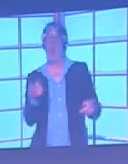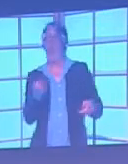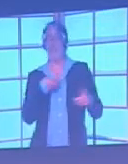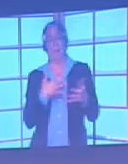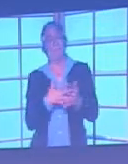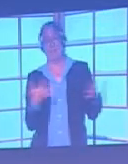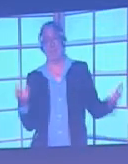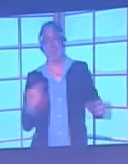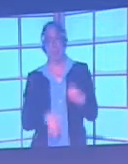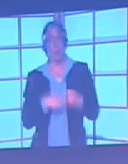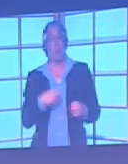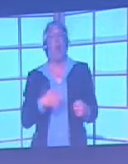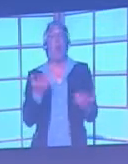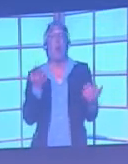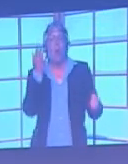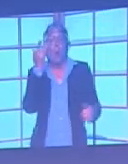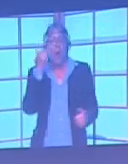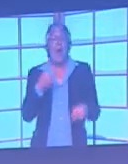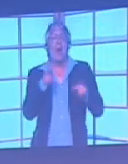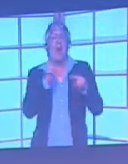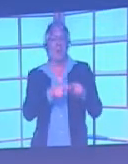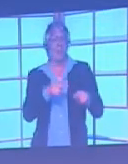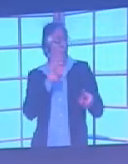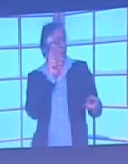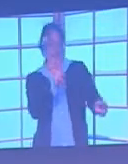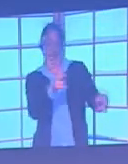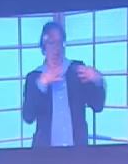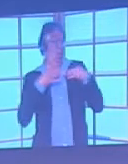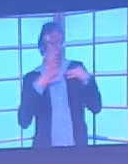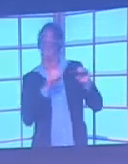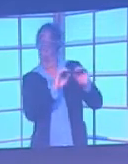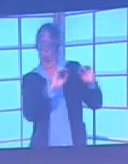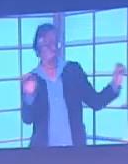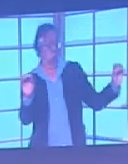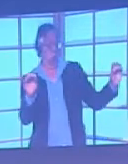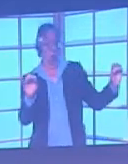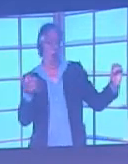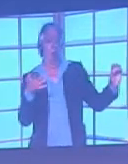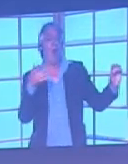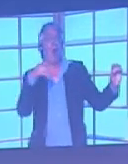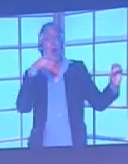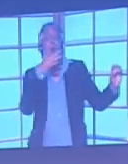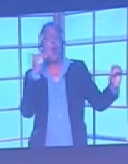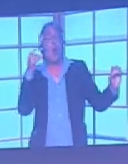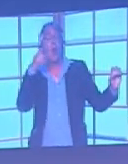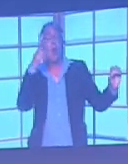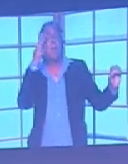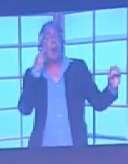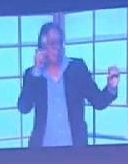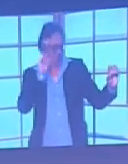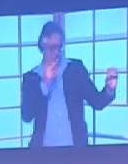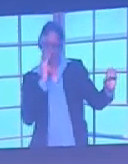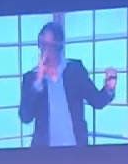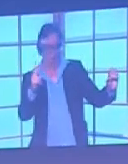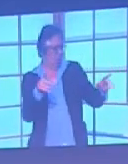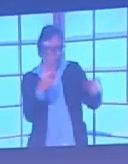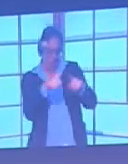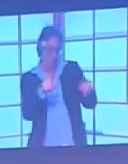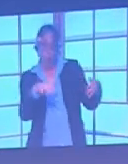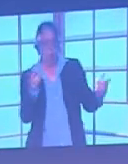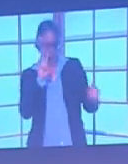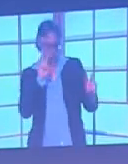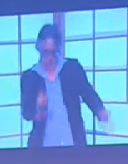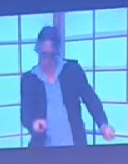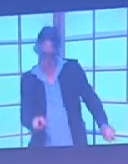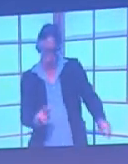because if jersey colours can't be distinguished, all colour-blind people have to rely on to tell the teams apart of the colour of the